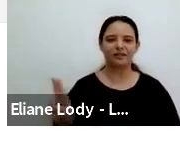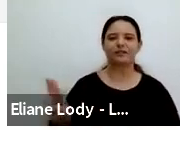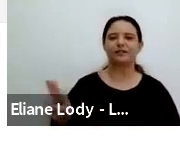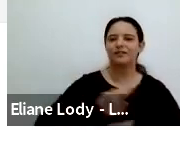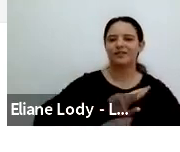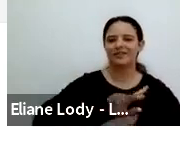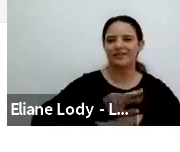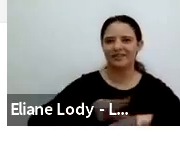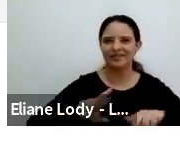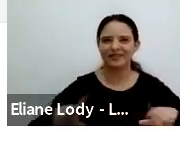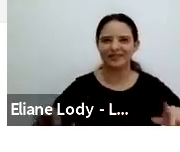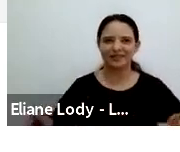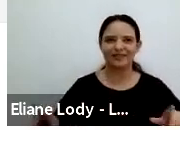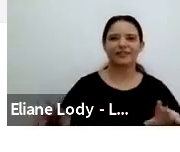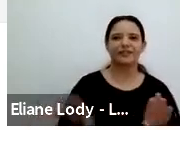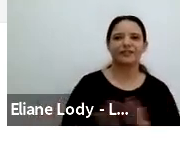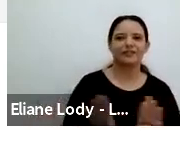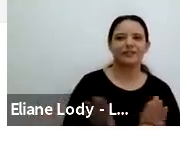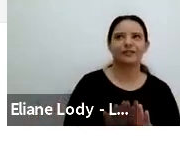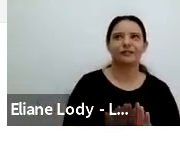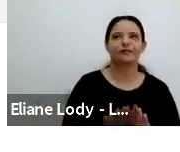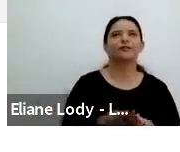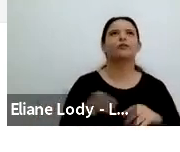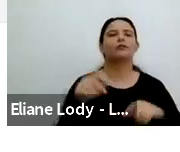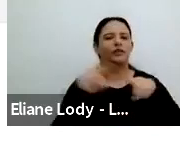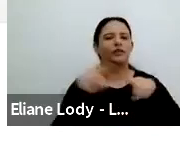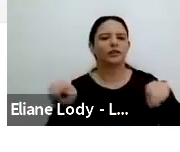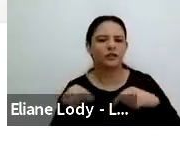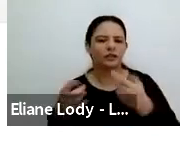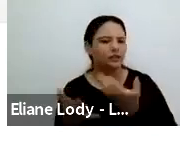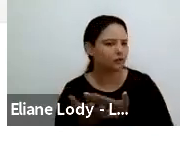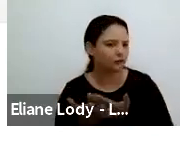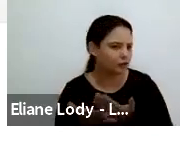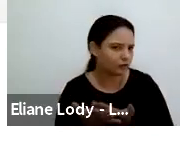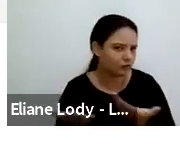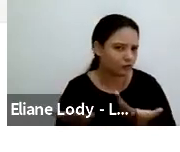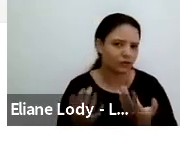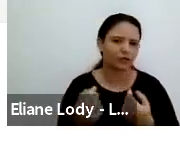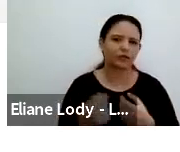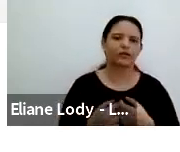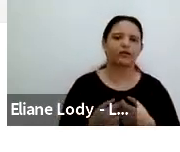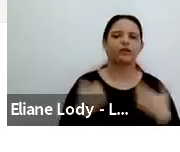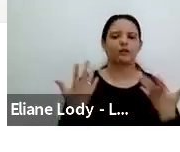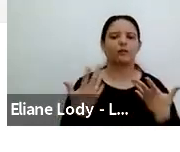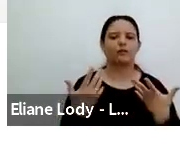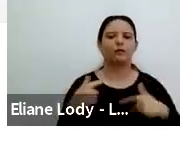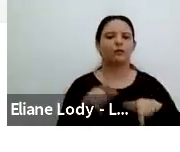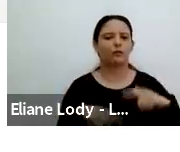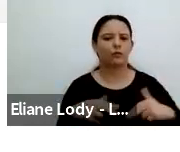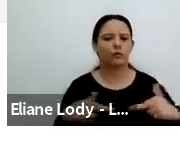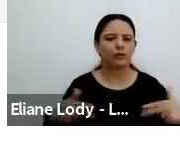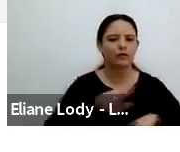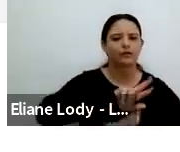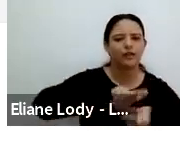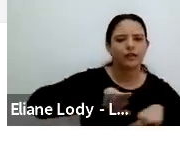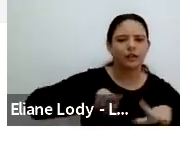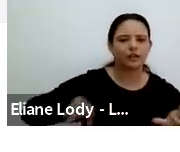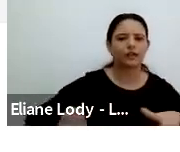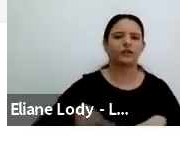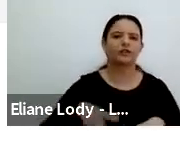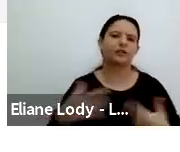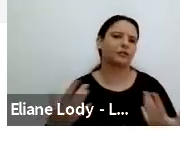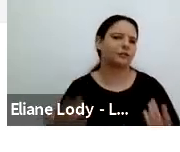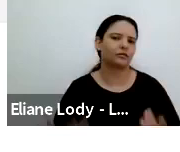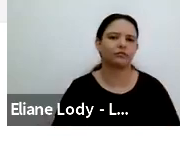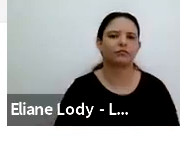is a classroom, this is a workplace, these are, you know, particular types of accountants in the workplace. And so on.